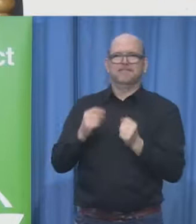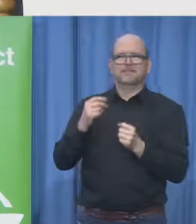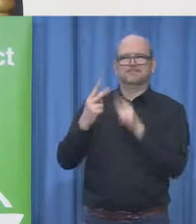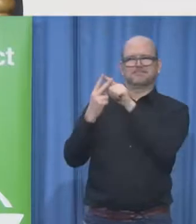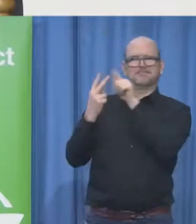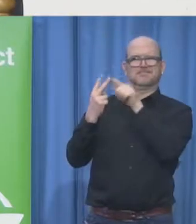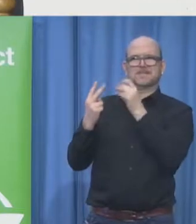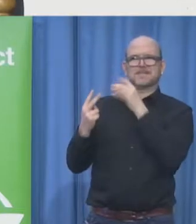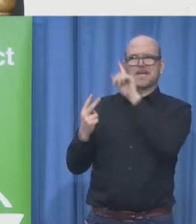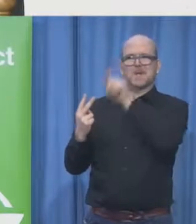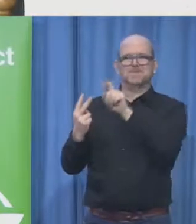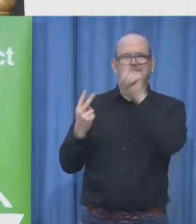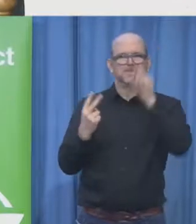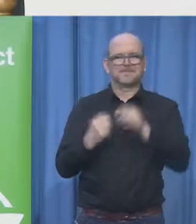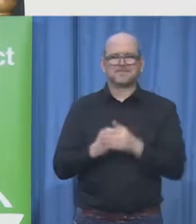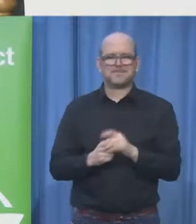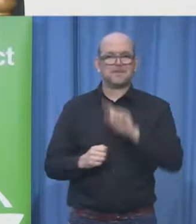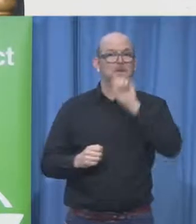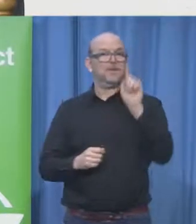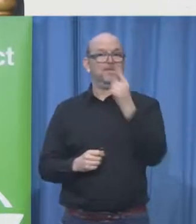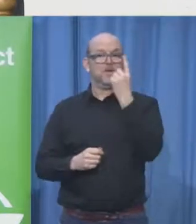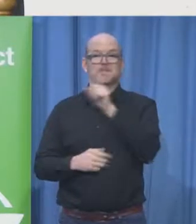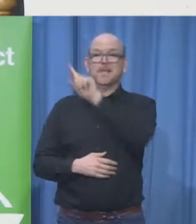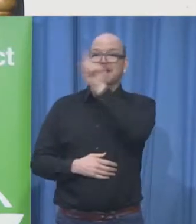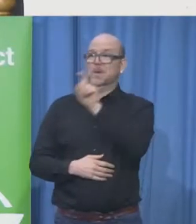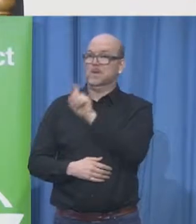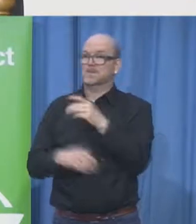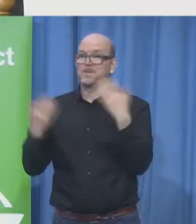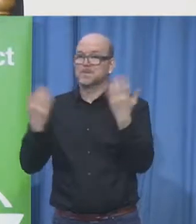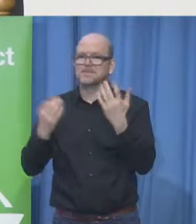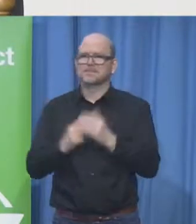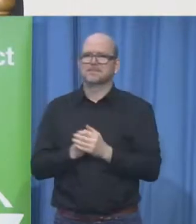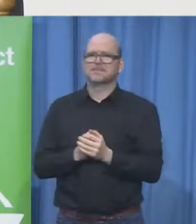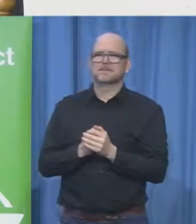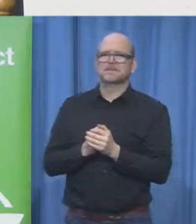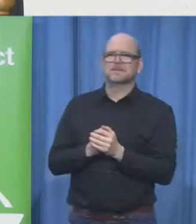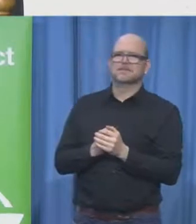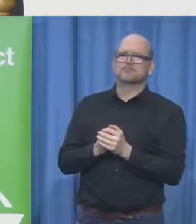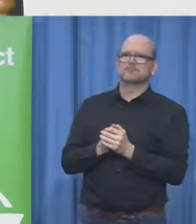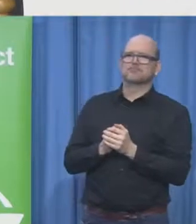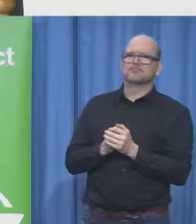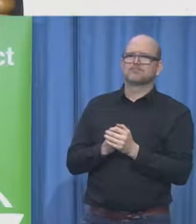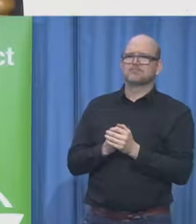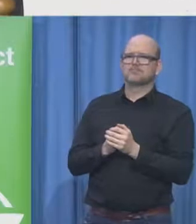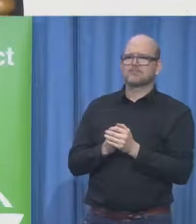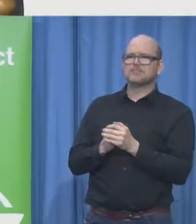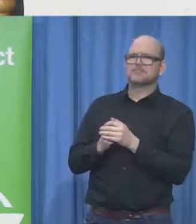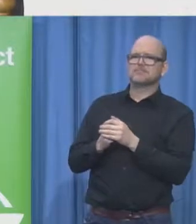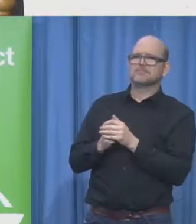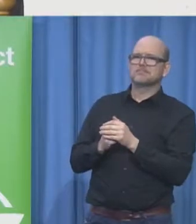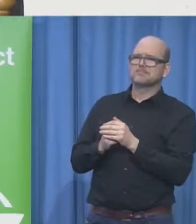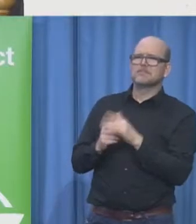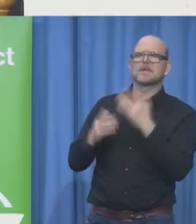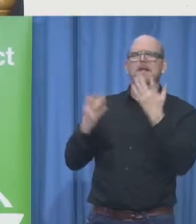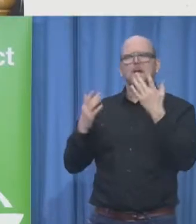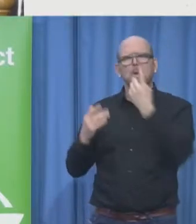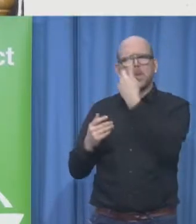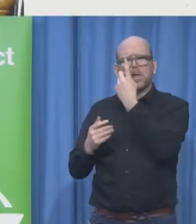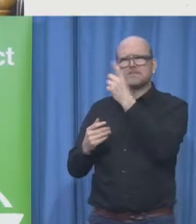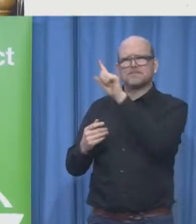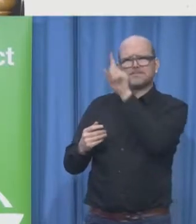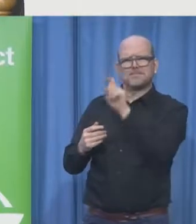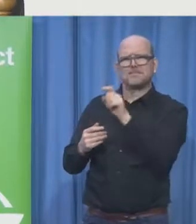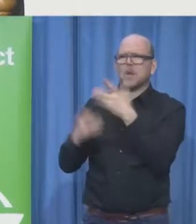you when you walk in a room and the second one is what do they want what do you want them to think about you it was supposed to be a video but